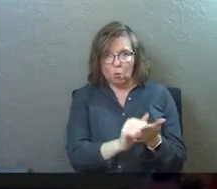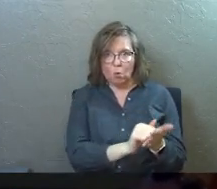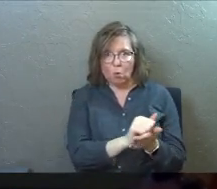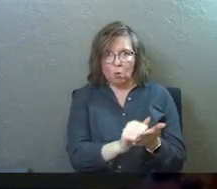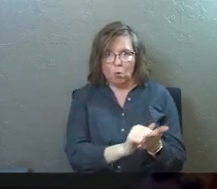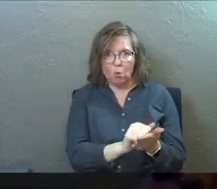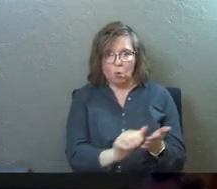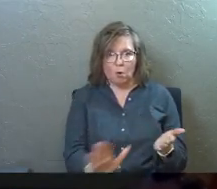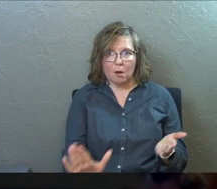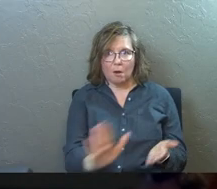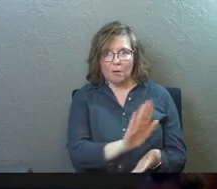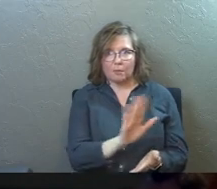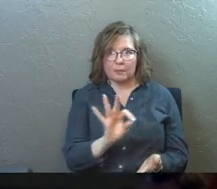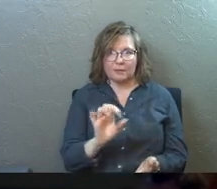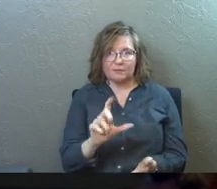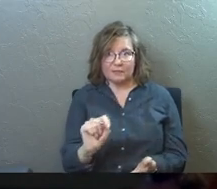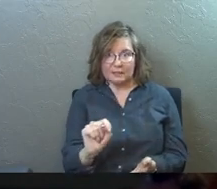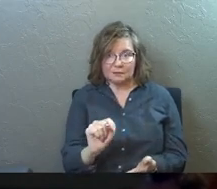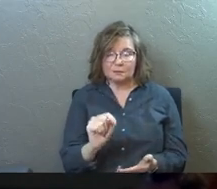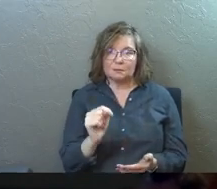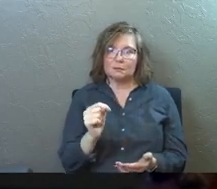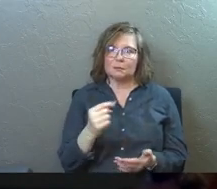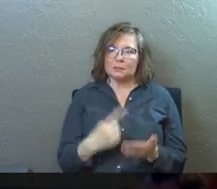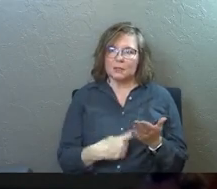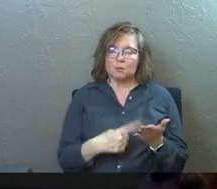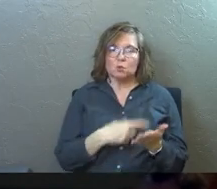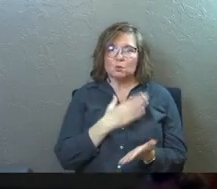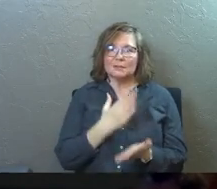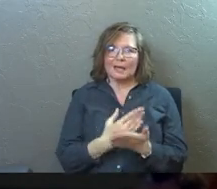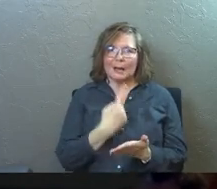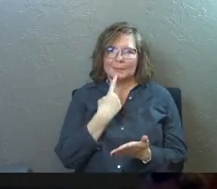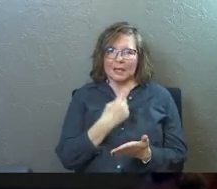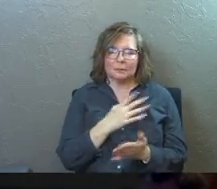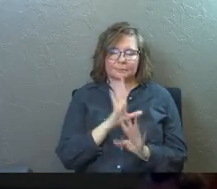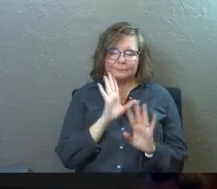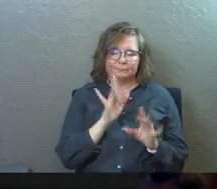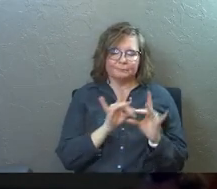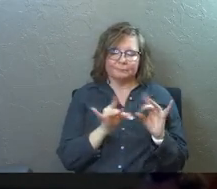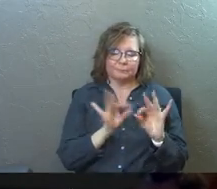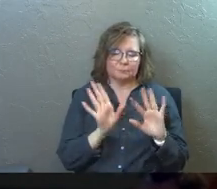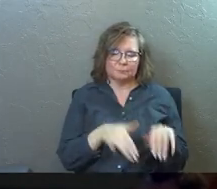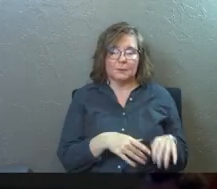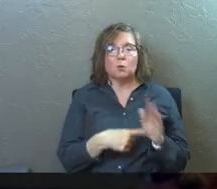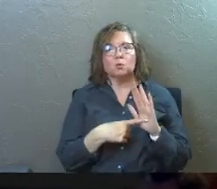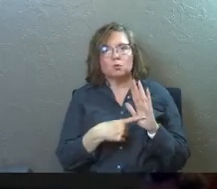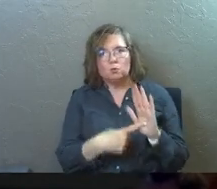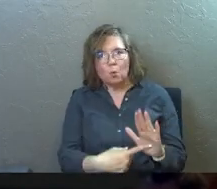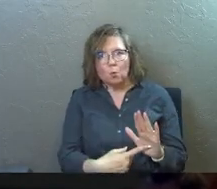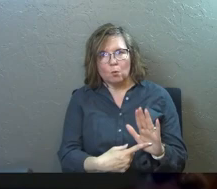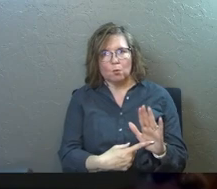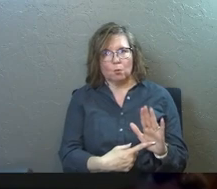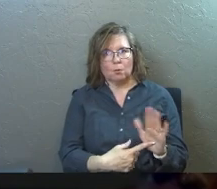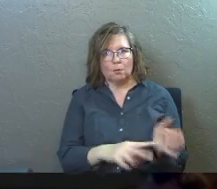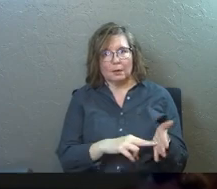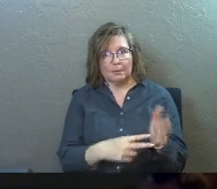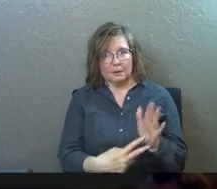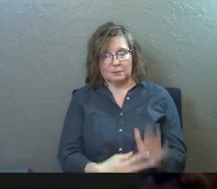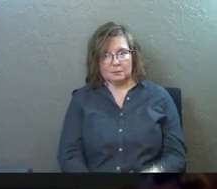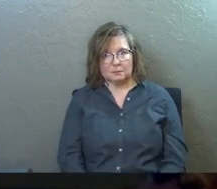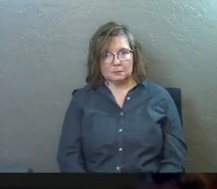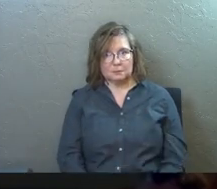feet. Because again, at some point you stop telling people what it is and you start showing them what it is.